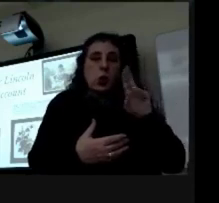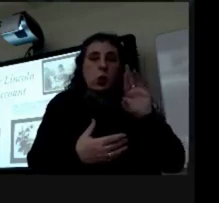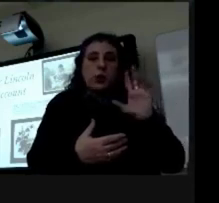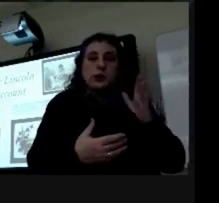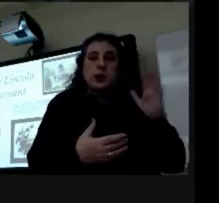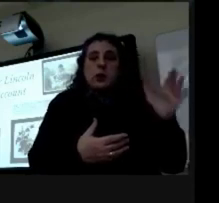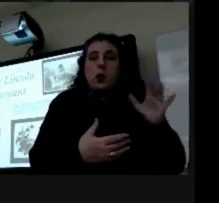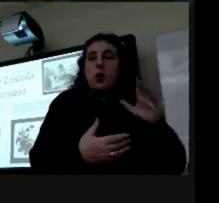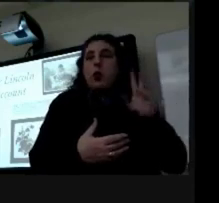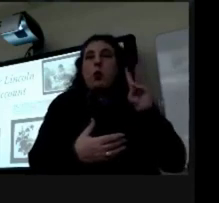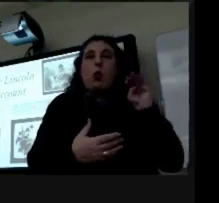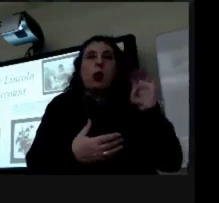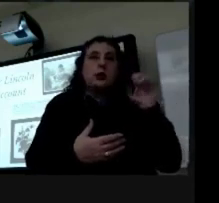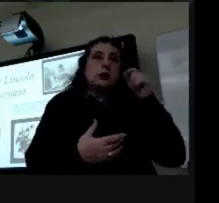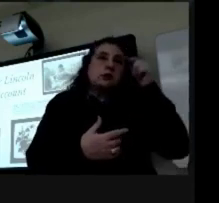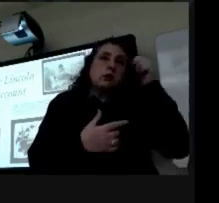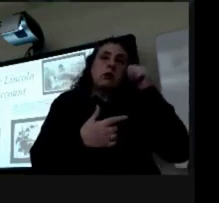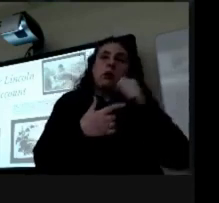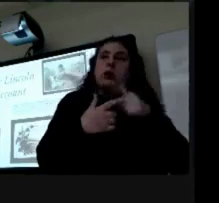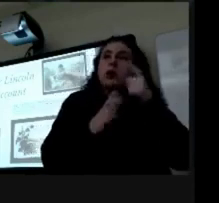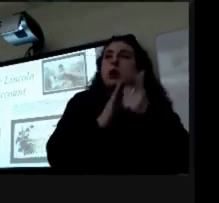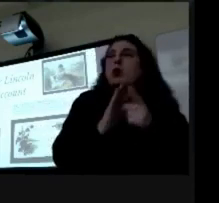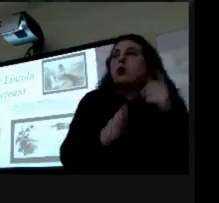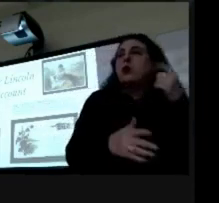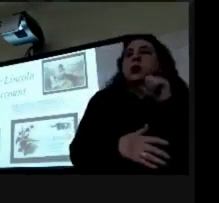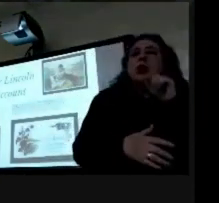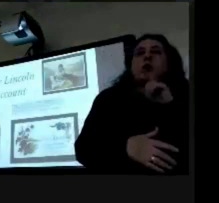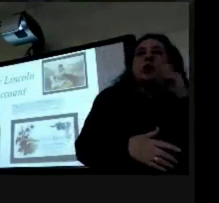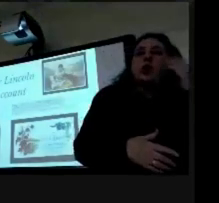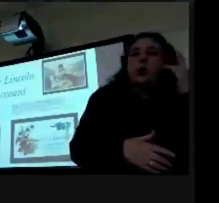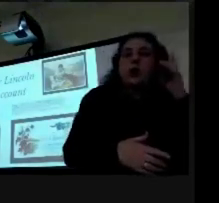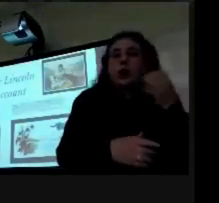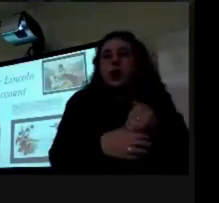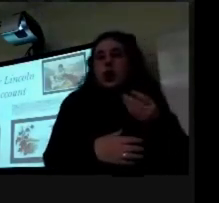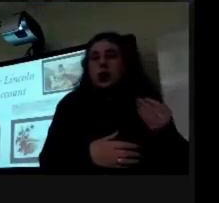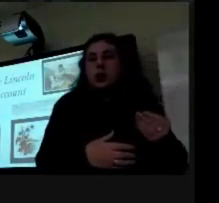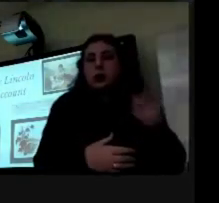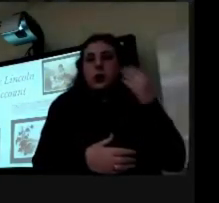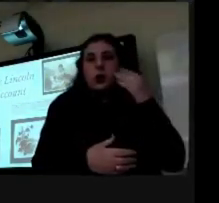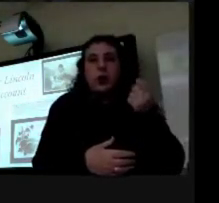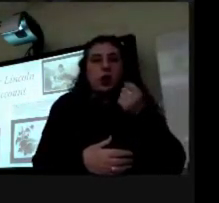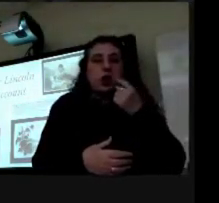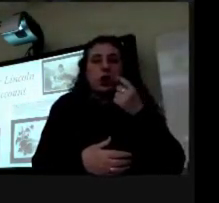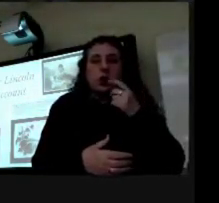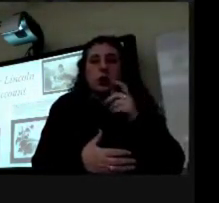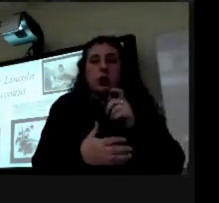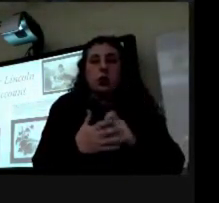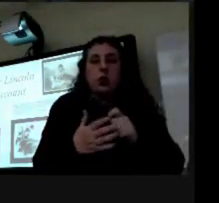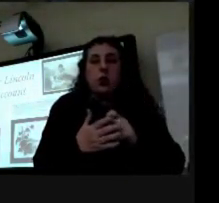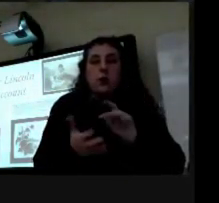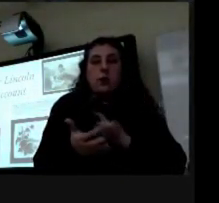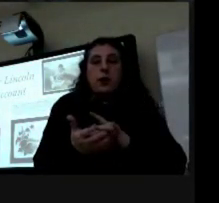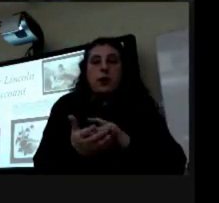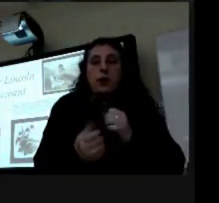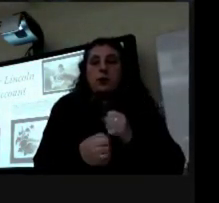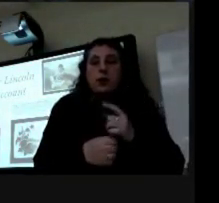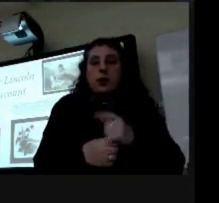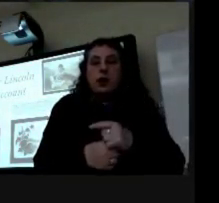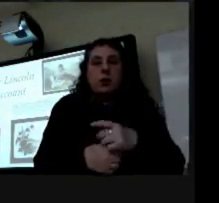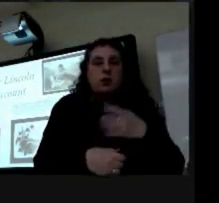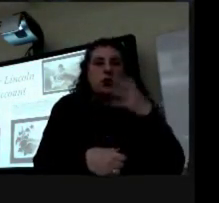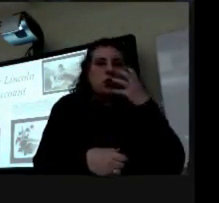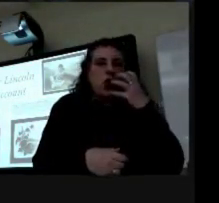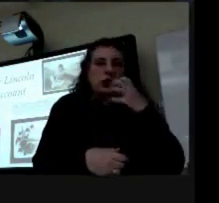brother we just don't really know where he got it but we do know he took it because he wrote about the pills making him cross